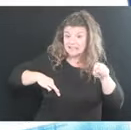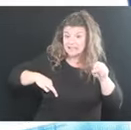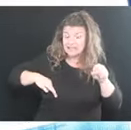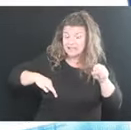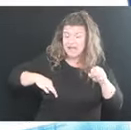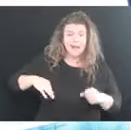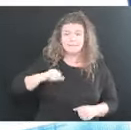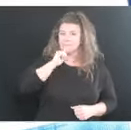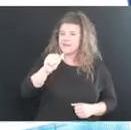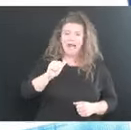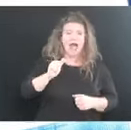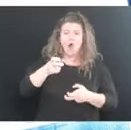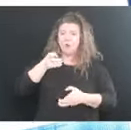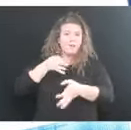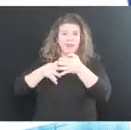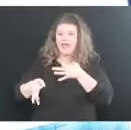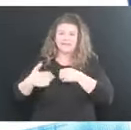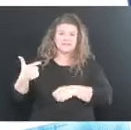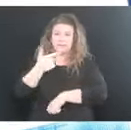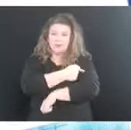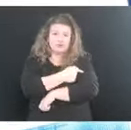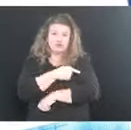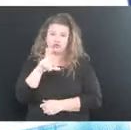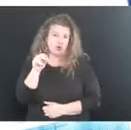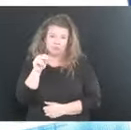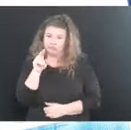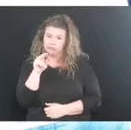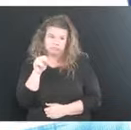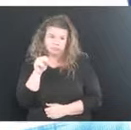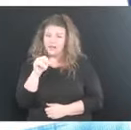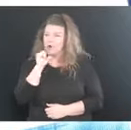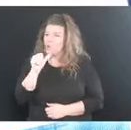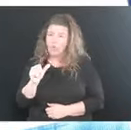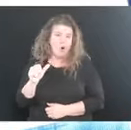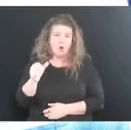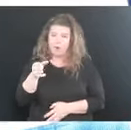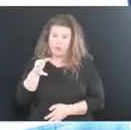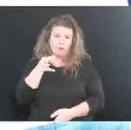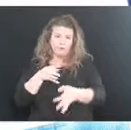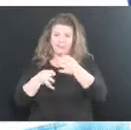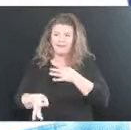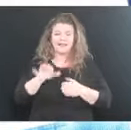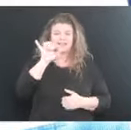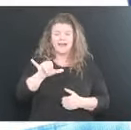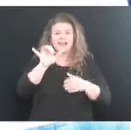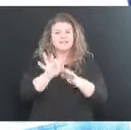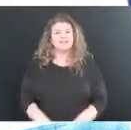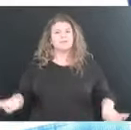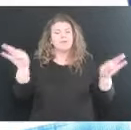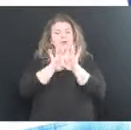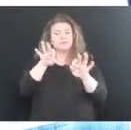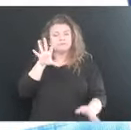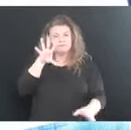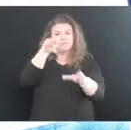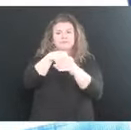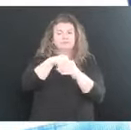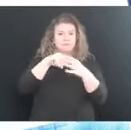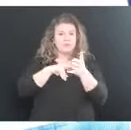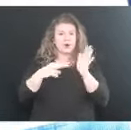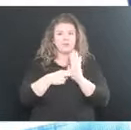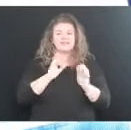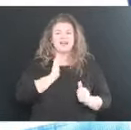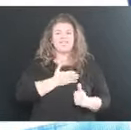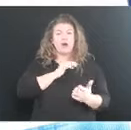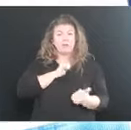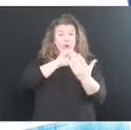won't serve as a booster and they won't replace vaccinations as a critical core component of our approach